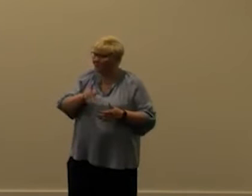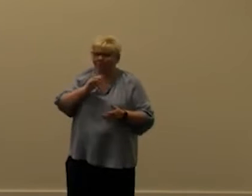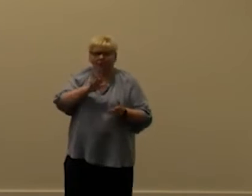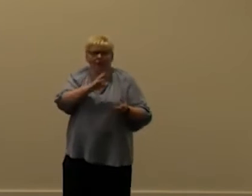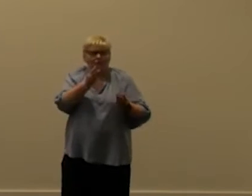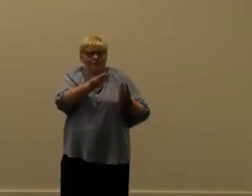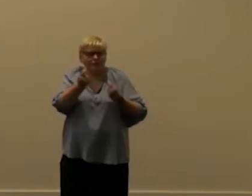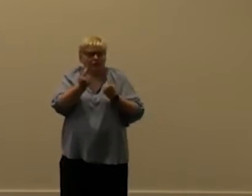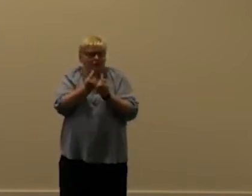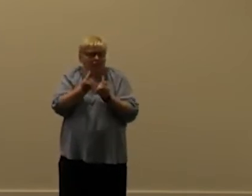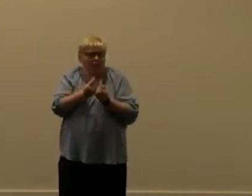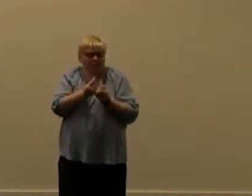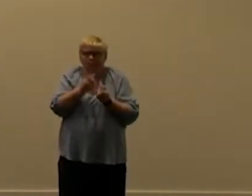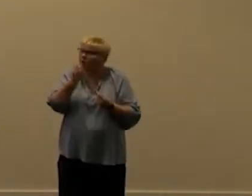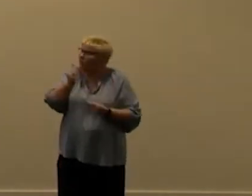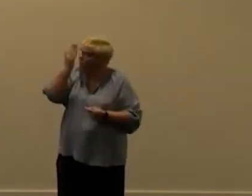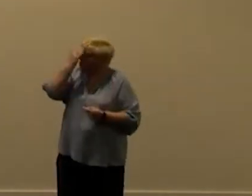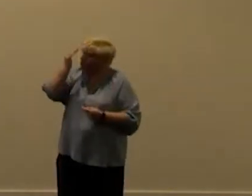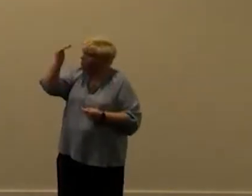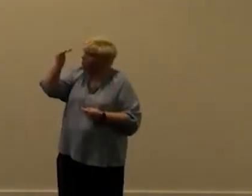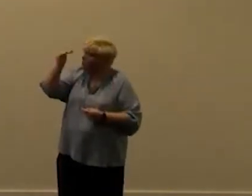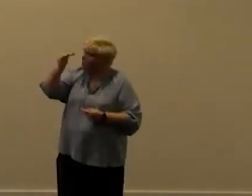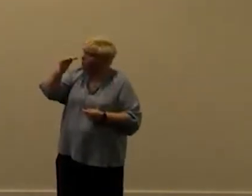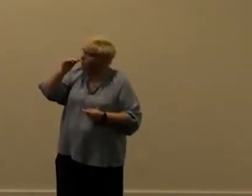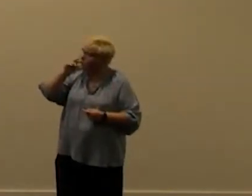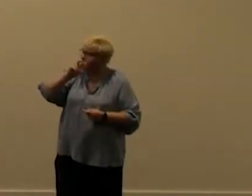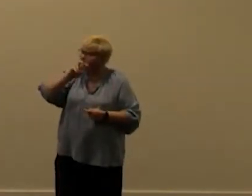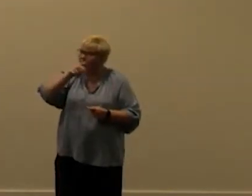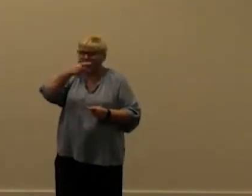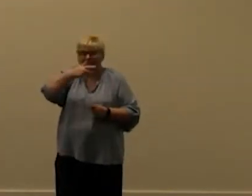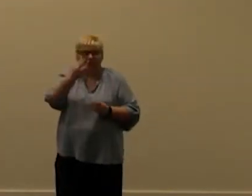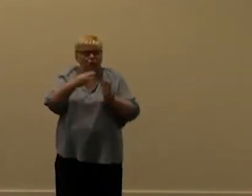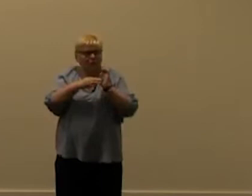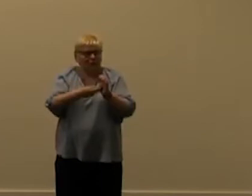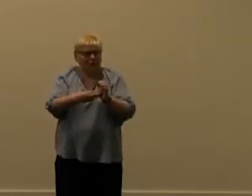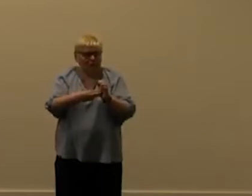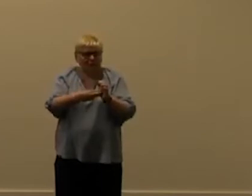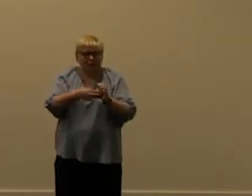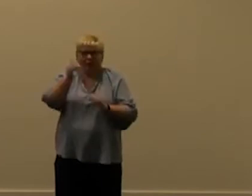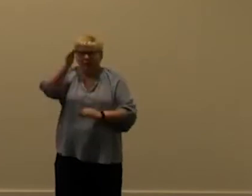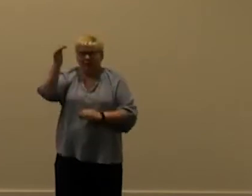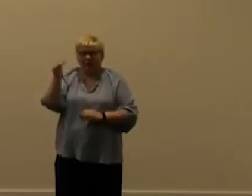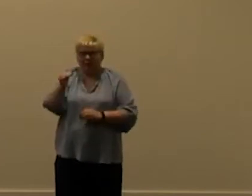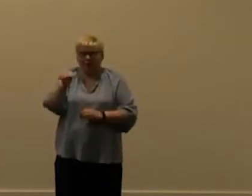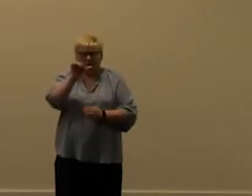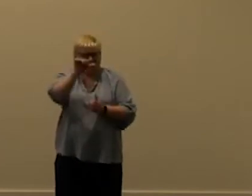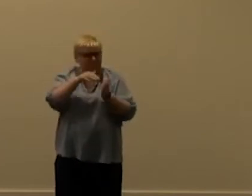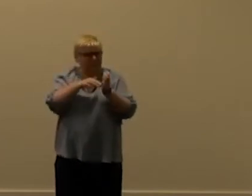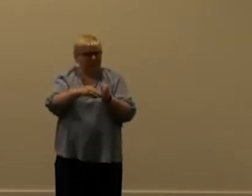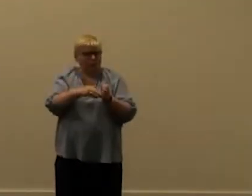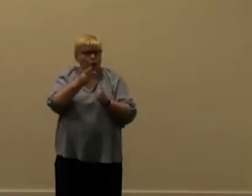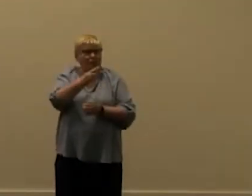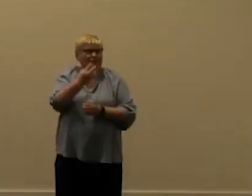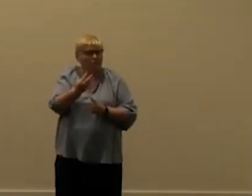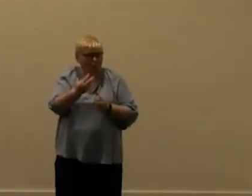have uh i think it's up up at the top here the 12th of 12th of april we have 83 million and then we have six million on the 24th of